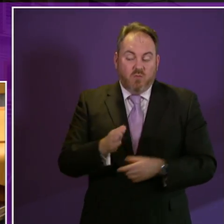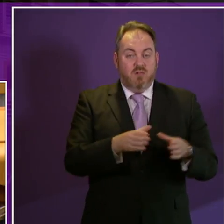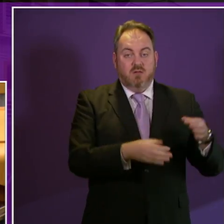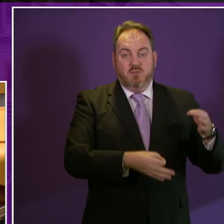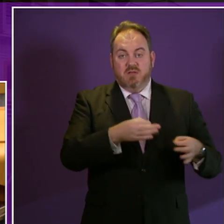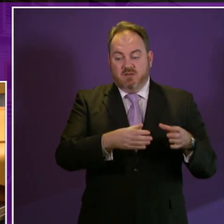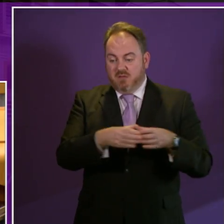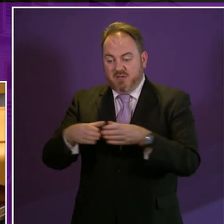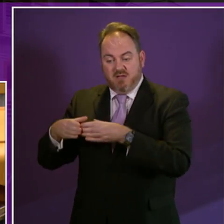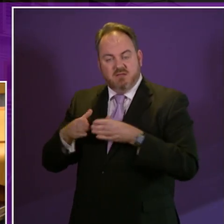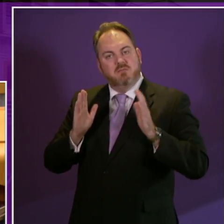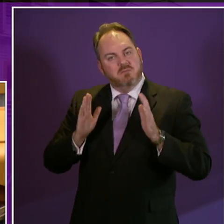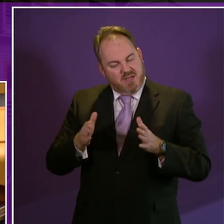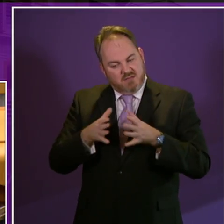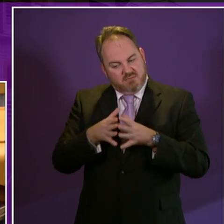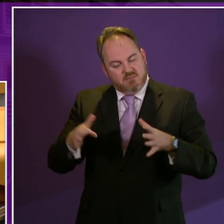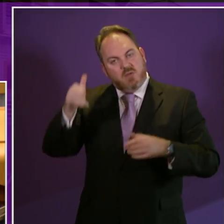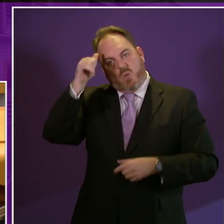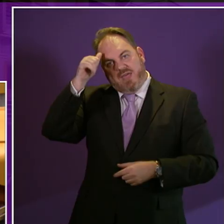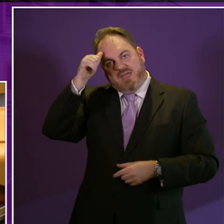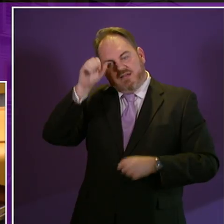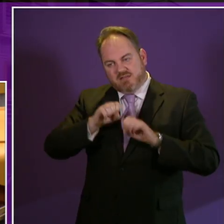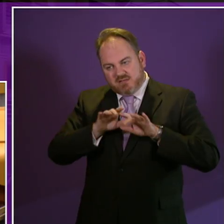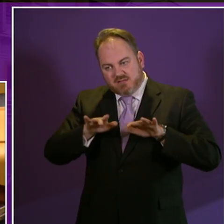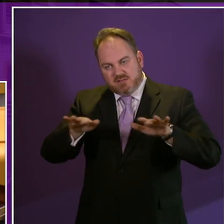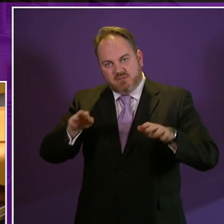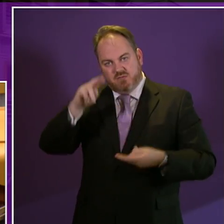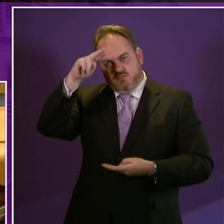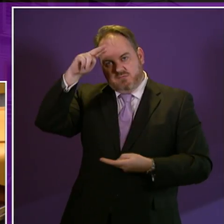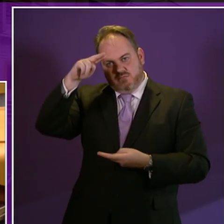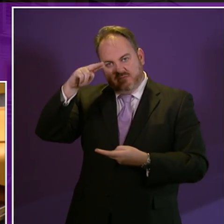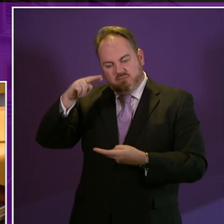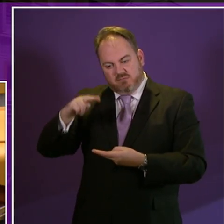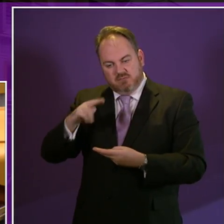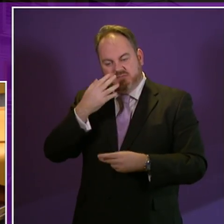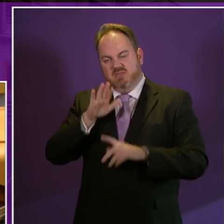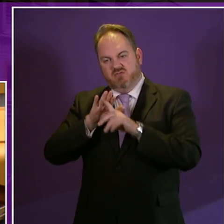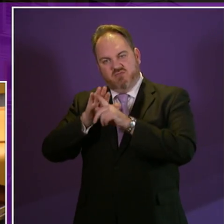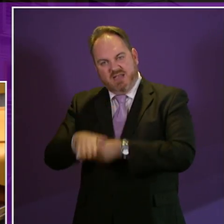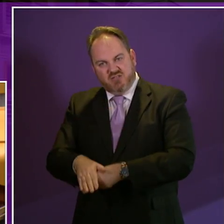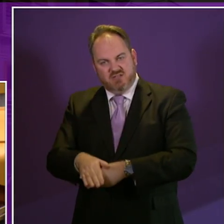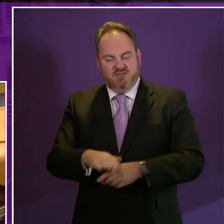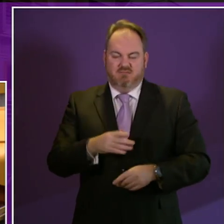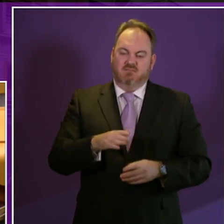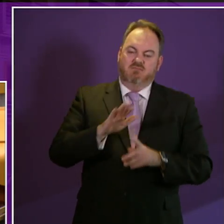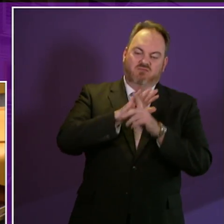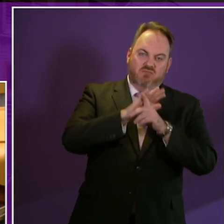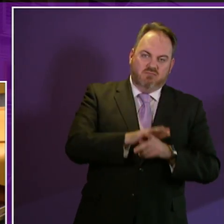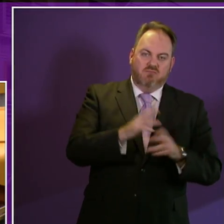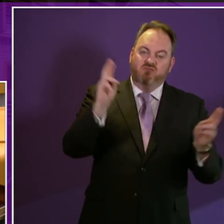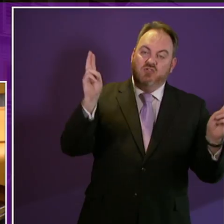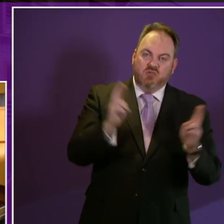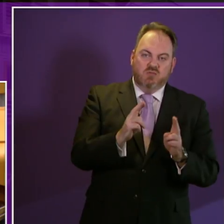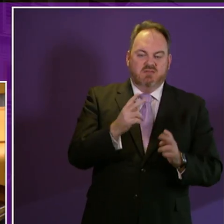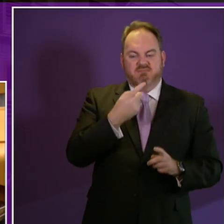to raise awareness of disability, reduce stigma, discrimination, improve equality, and look